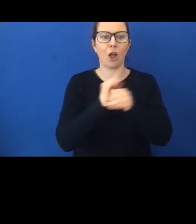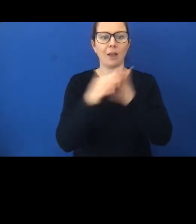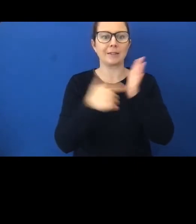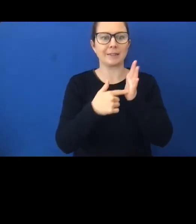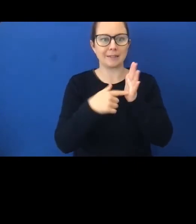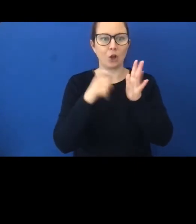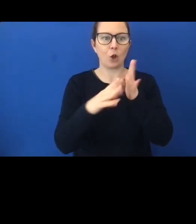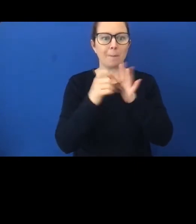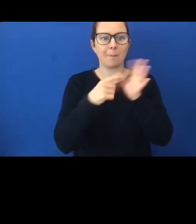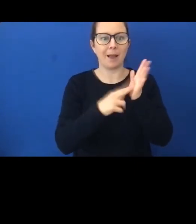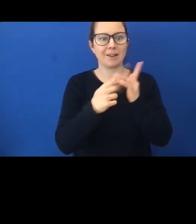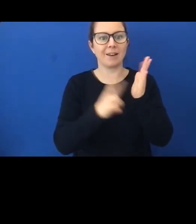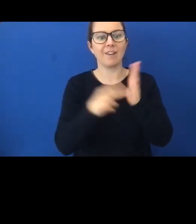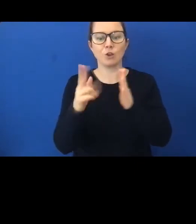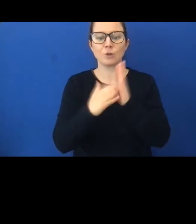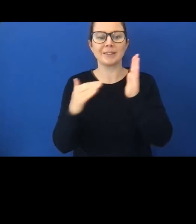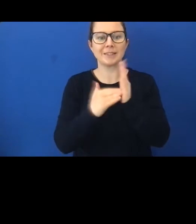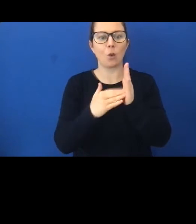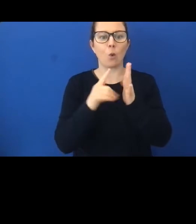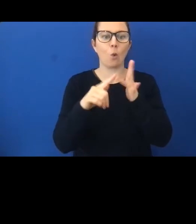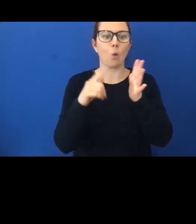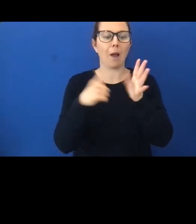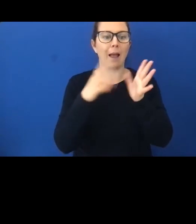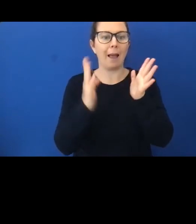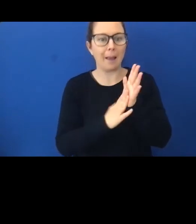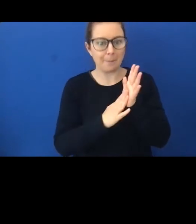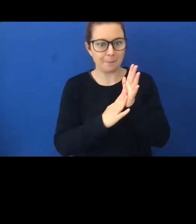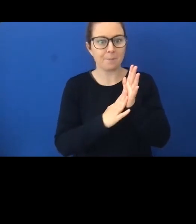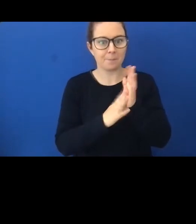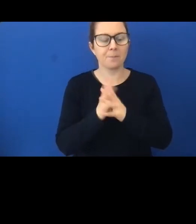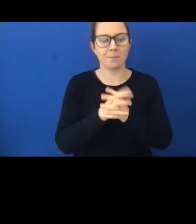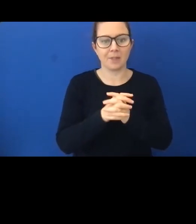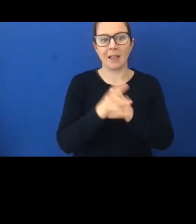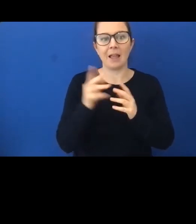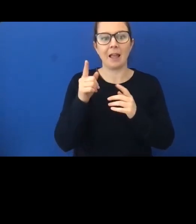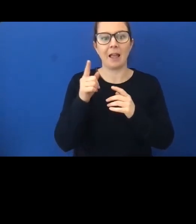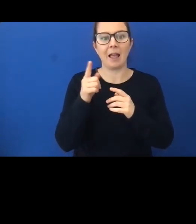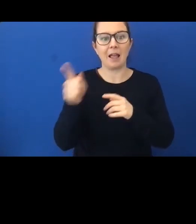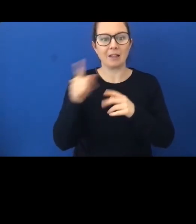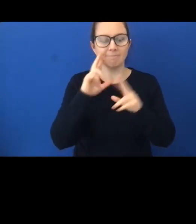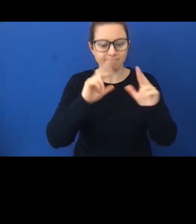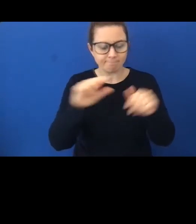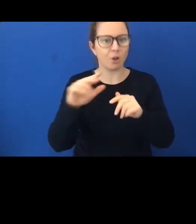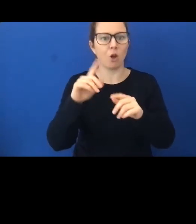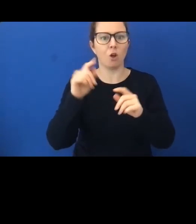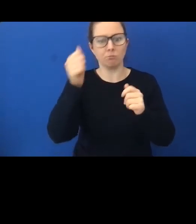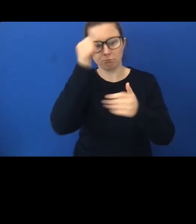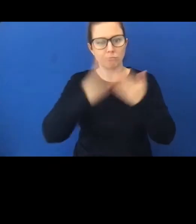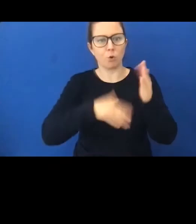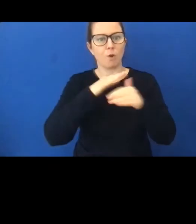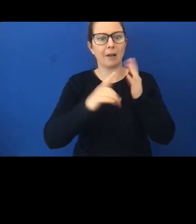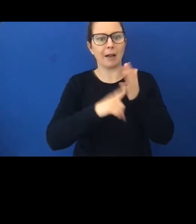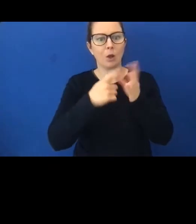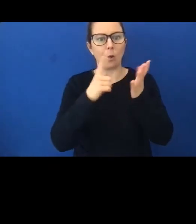Zealand Order of Merit for services to the judiciary and brings a unique blend of legal, intellectual ringer and